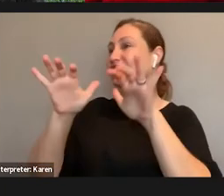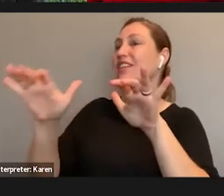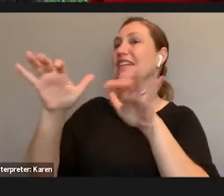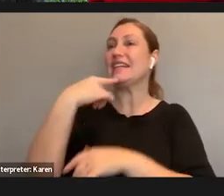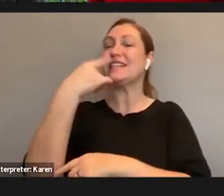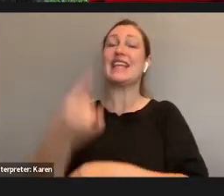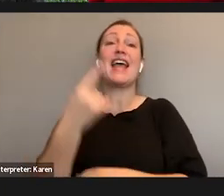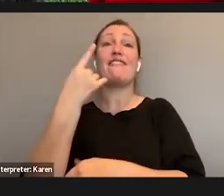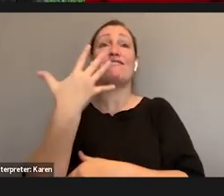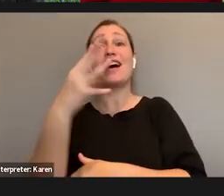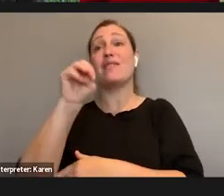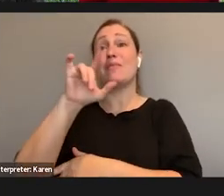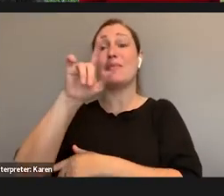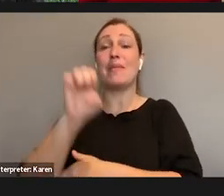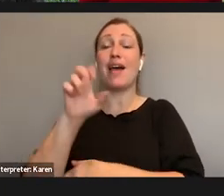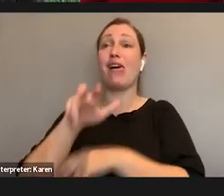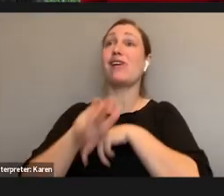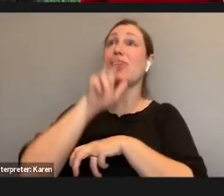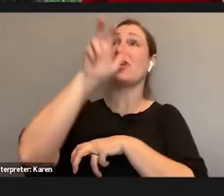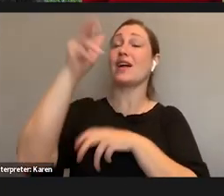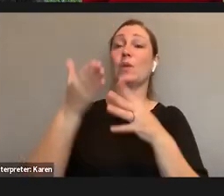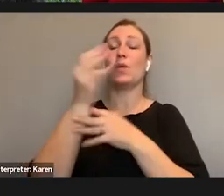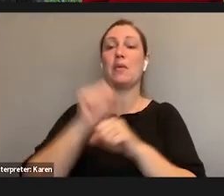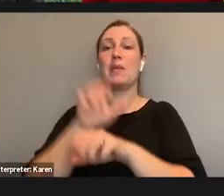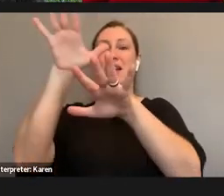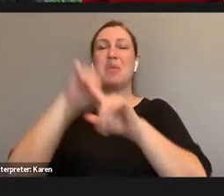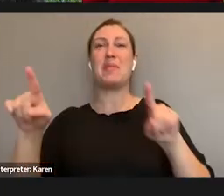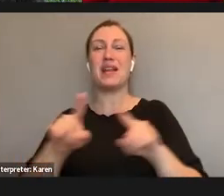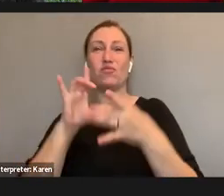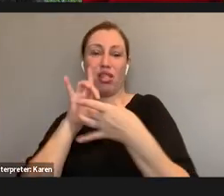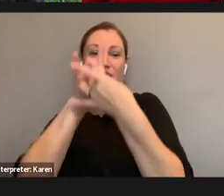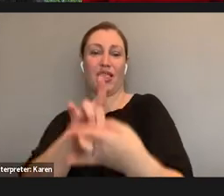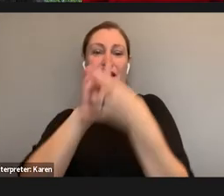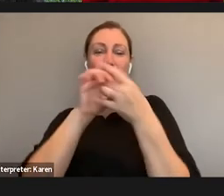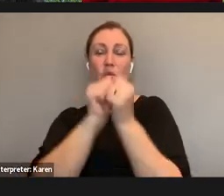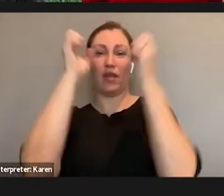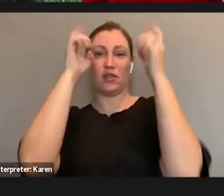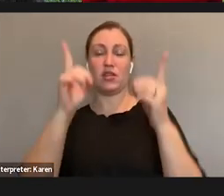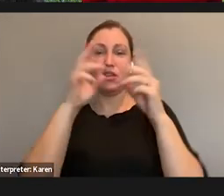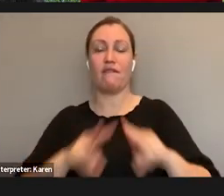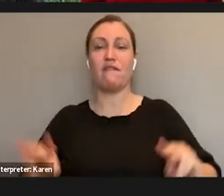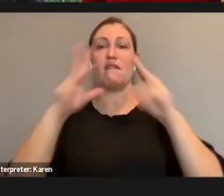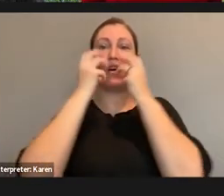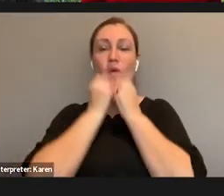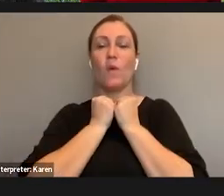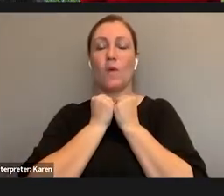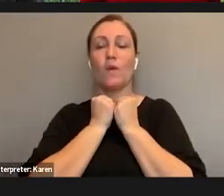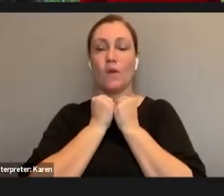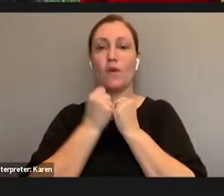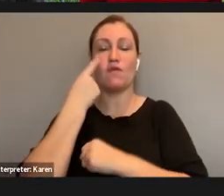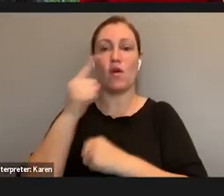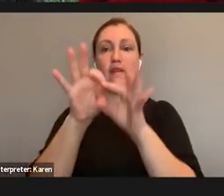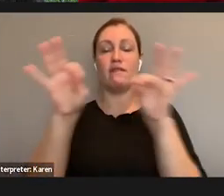a five mile hike through the mountains, but that really doesn't have anything to do with the educational value of the field